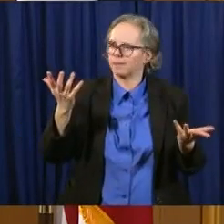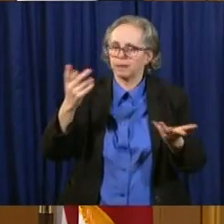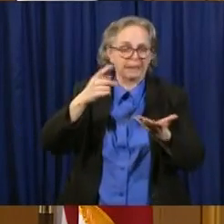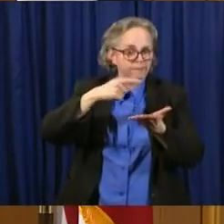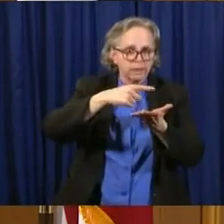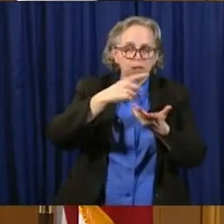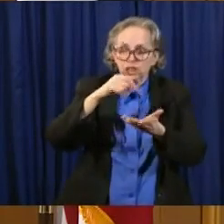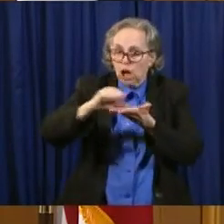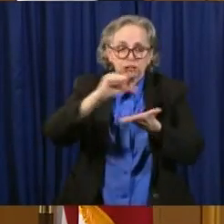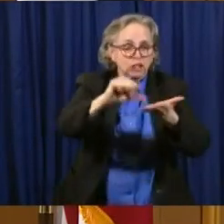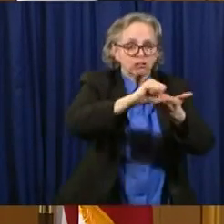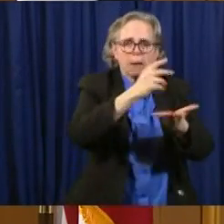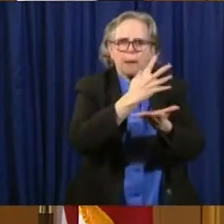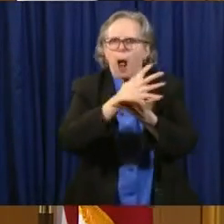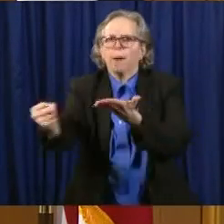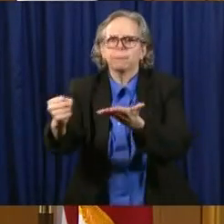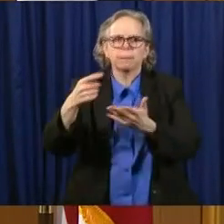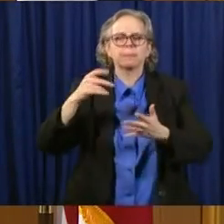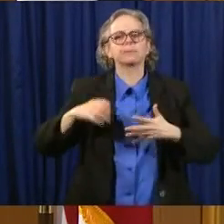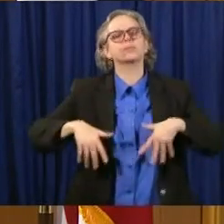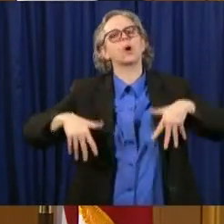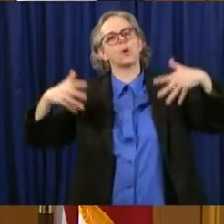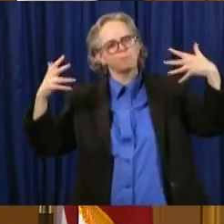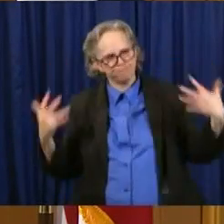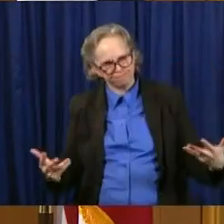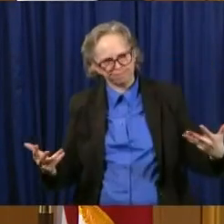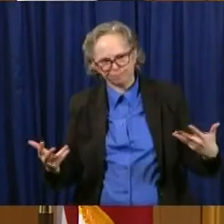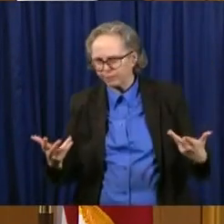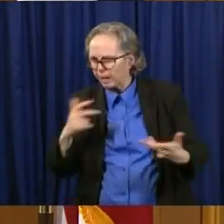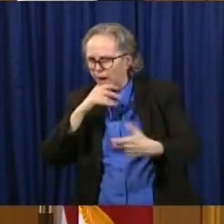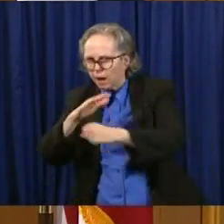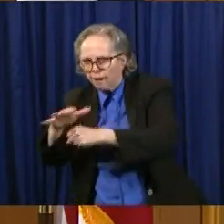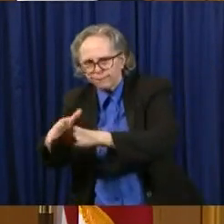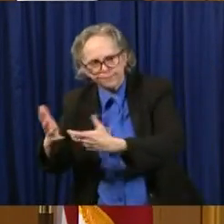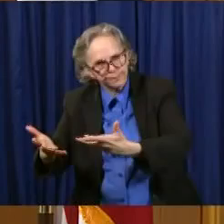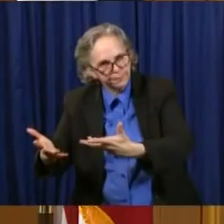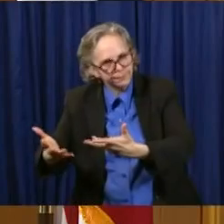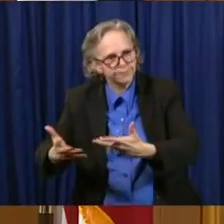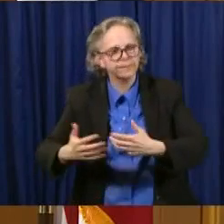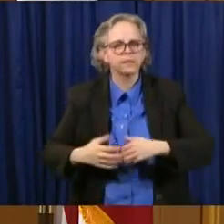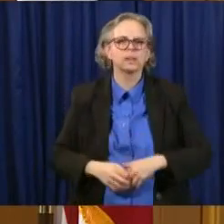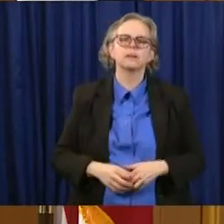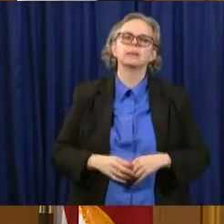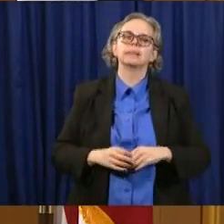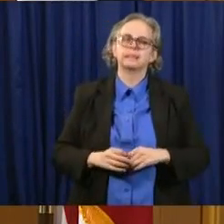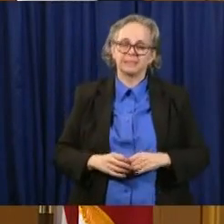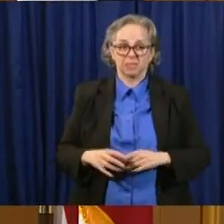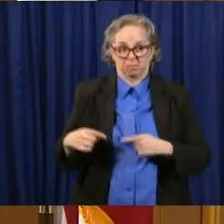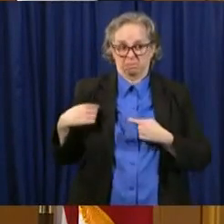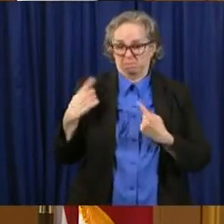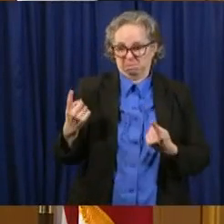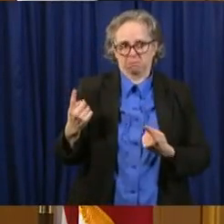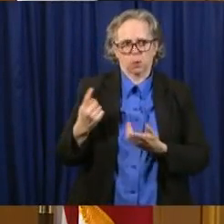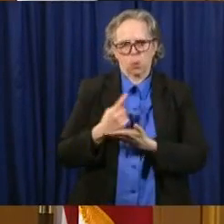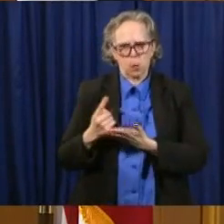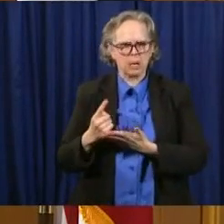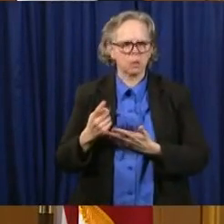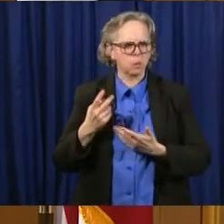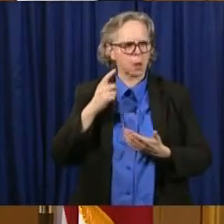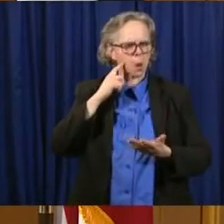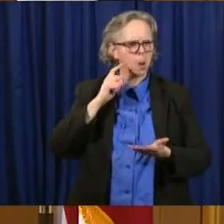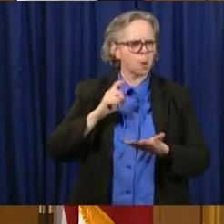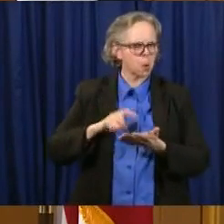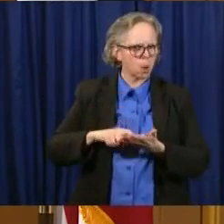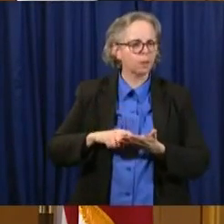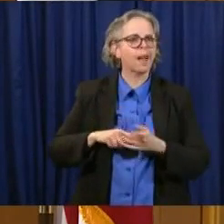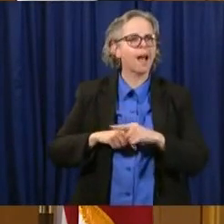in the last, uh, week, we have flattened the curve. We got to see where it goes in the next week. Uh, but we,